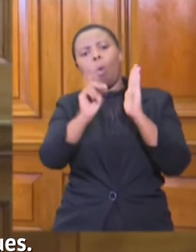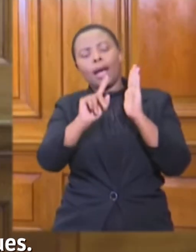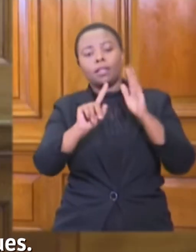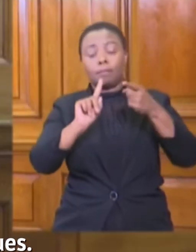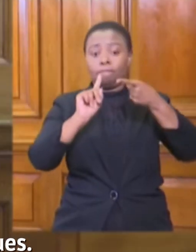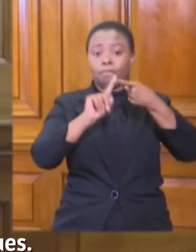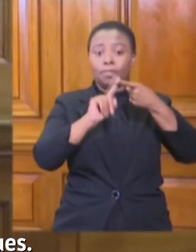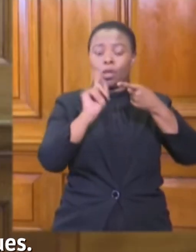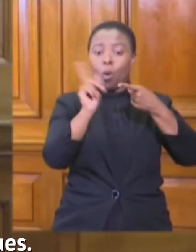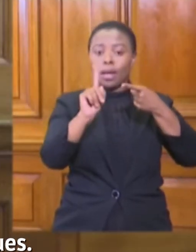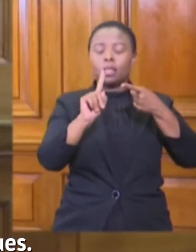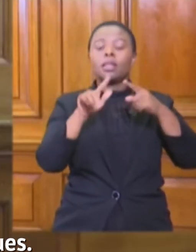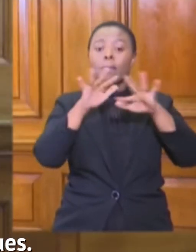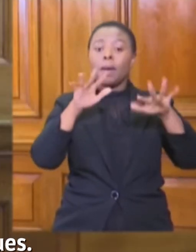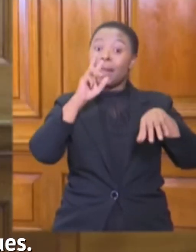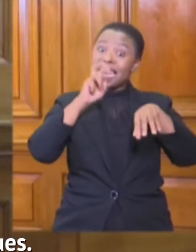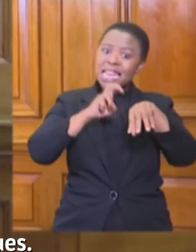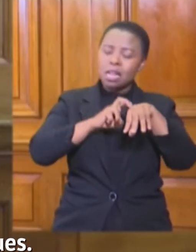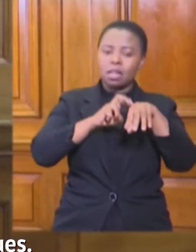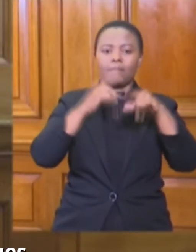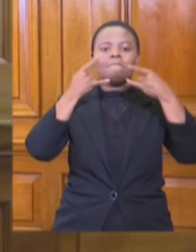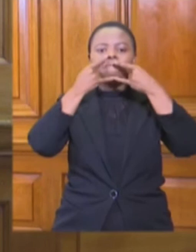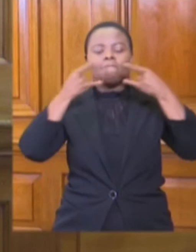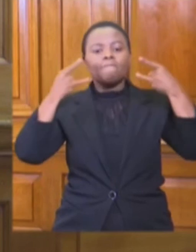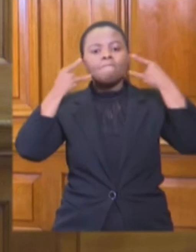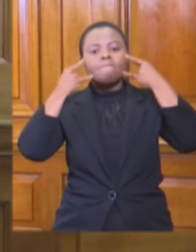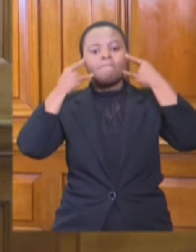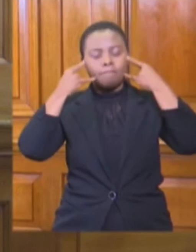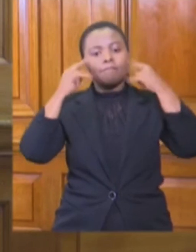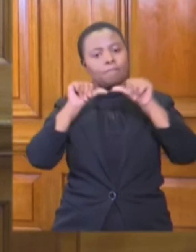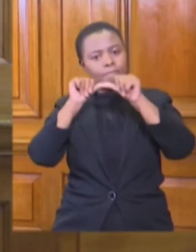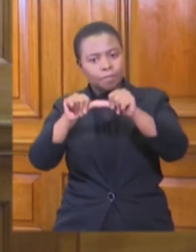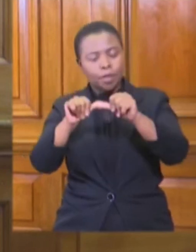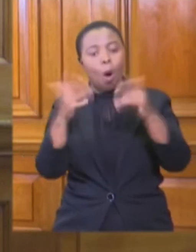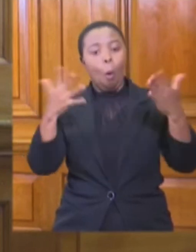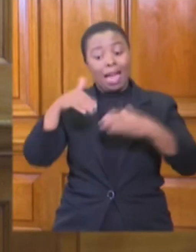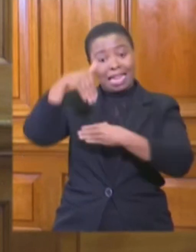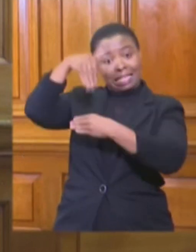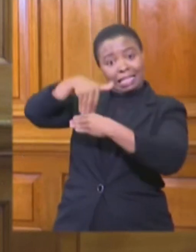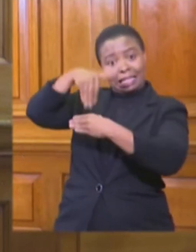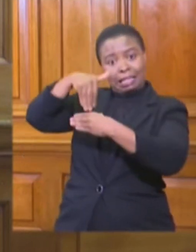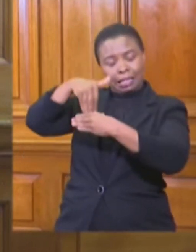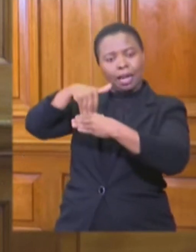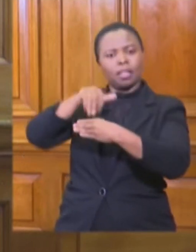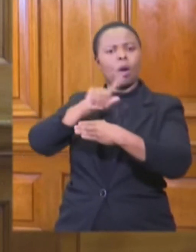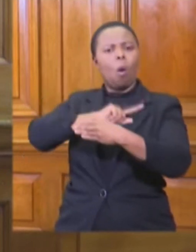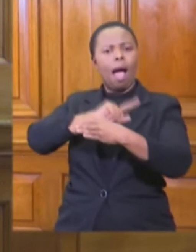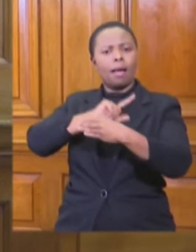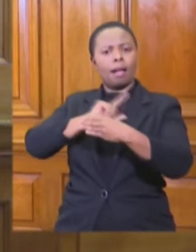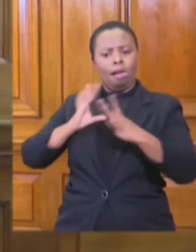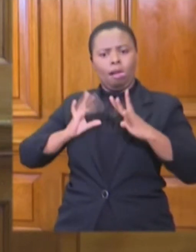be required to wear a face mask in an indoor public space. This is necessary to prevent transmission